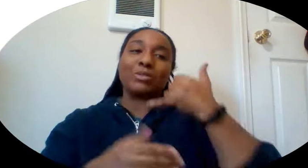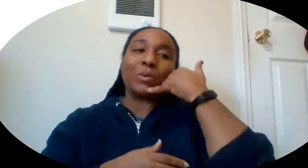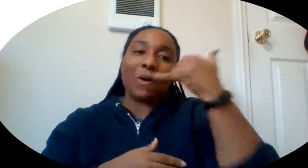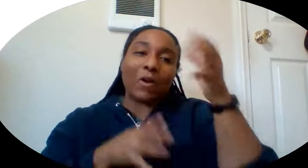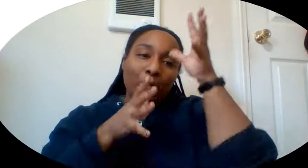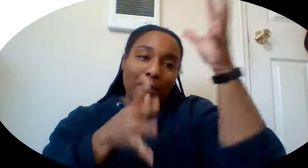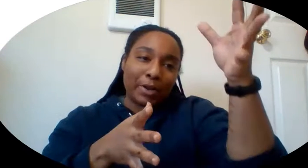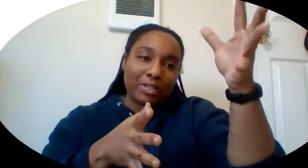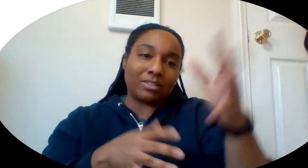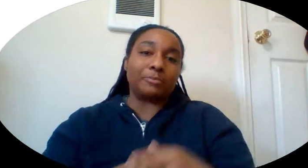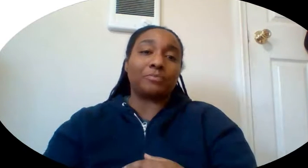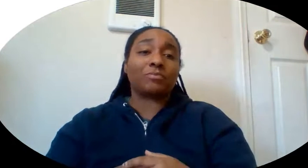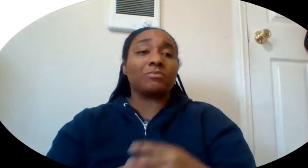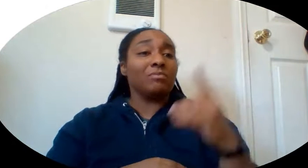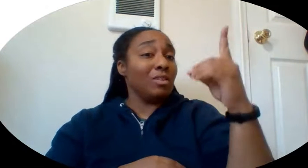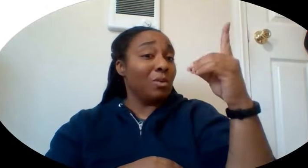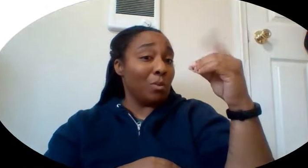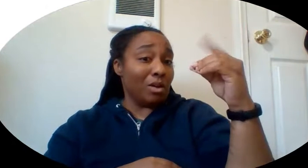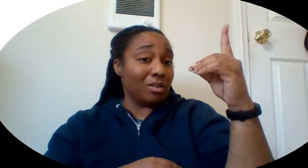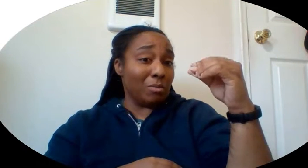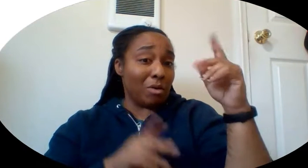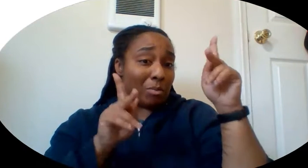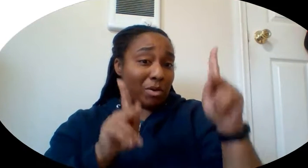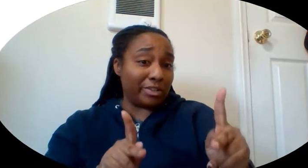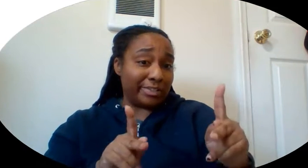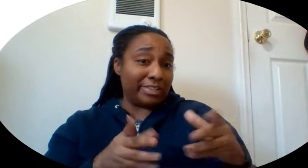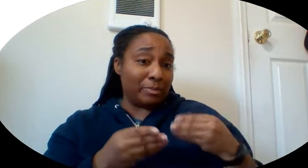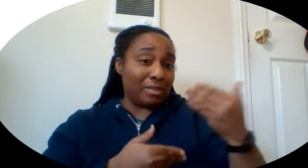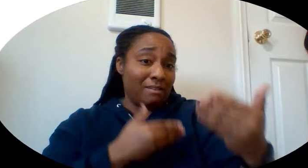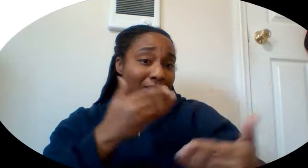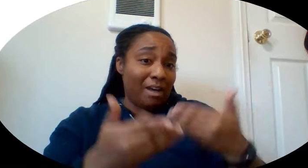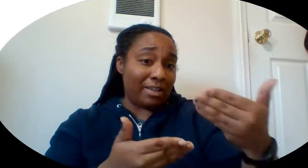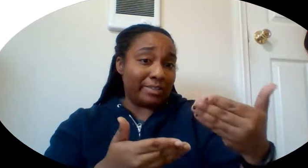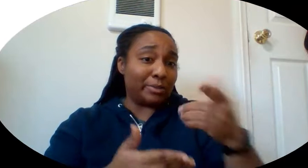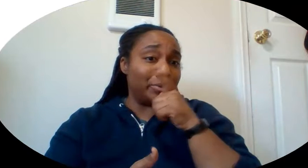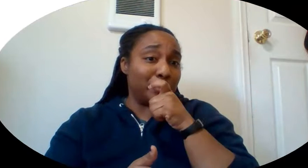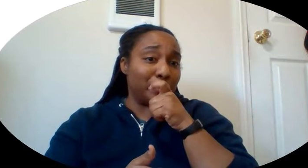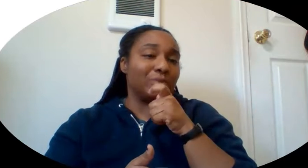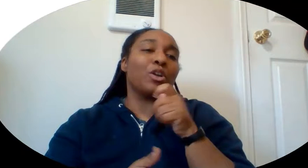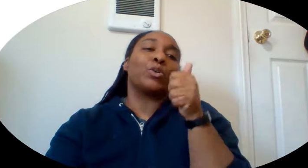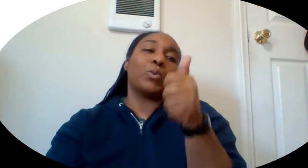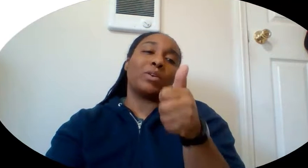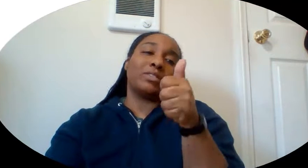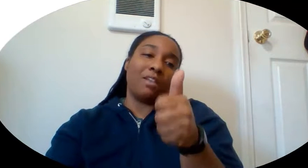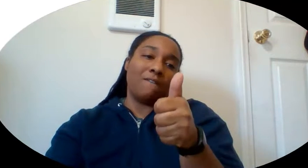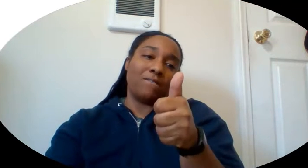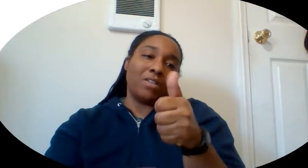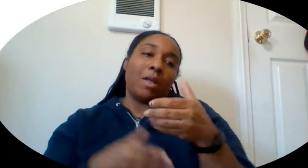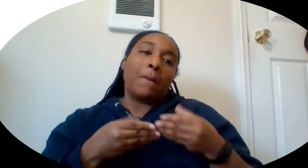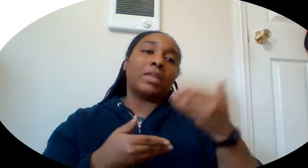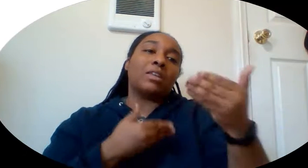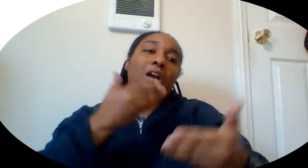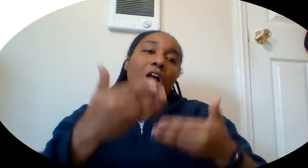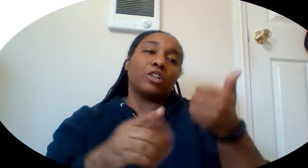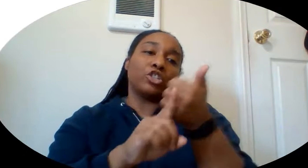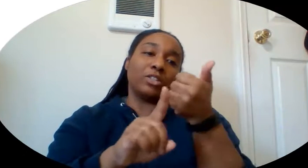So there's one more person that you need to be kind to and that is yourself. I want you to treat yourself well too.